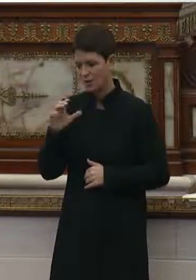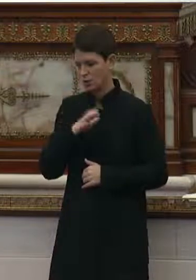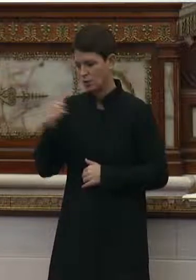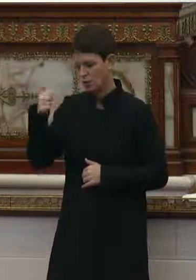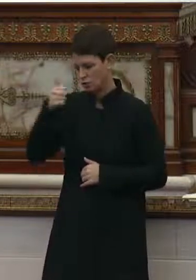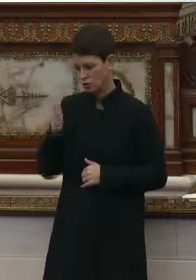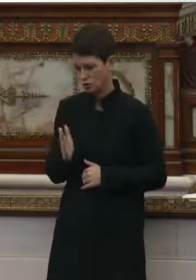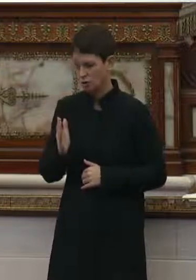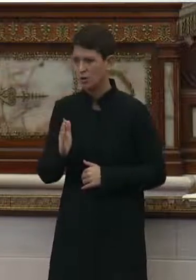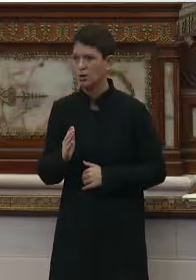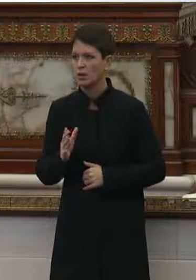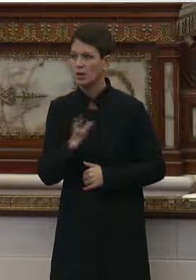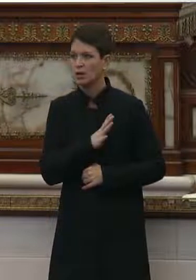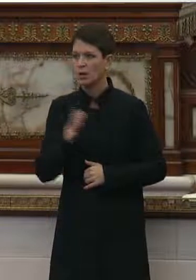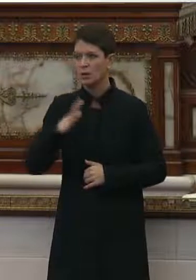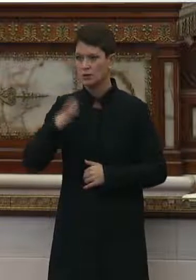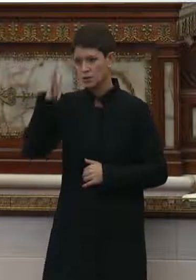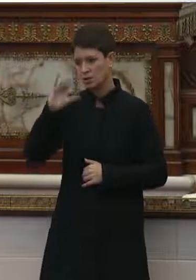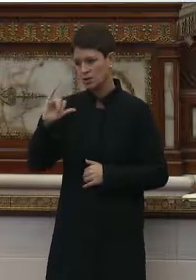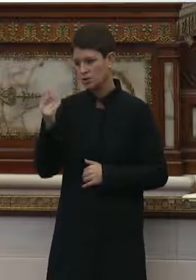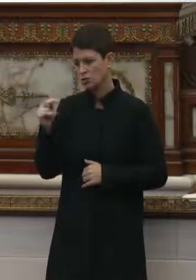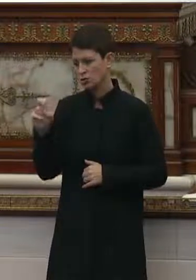commissioner, councilman Jones.